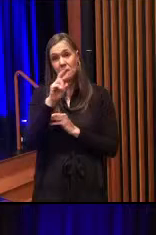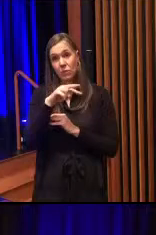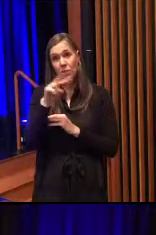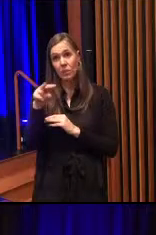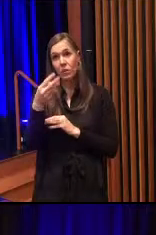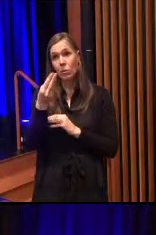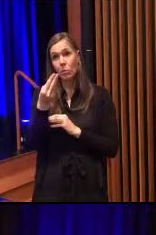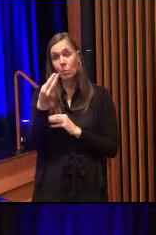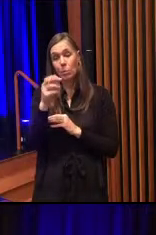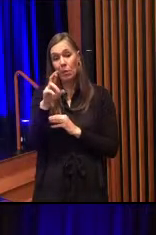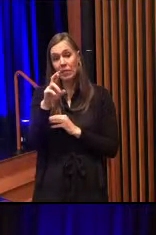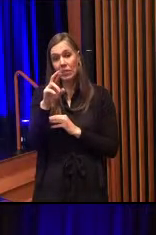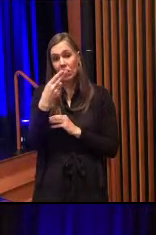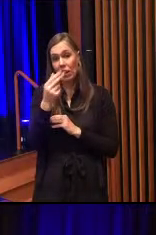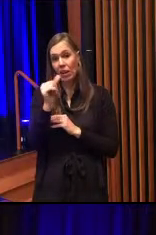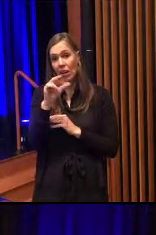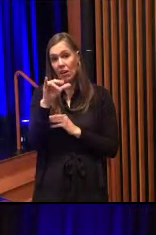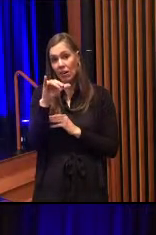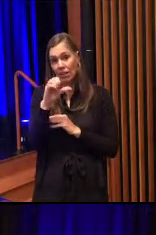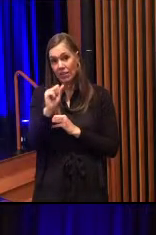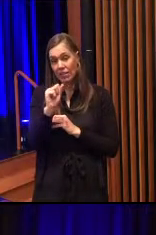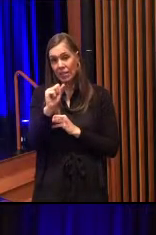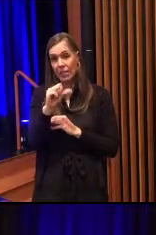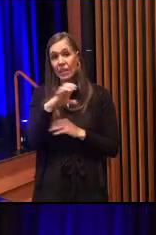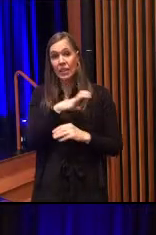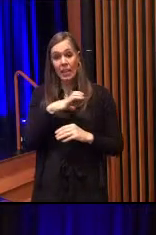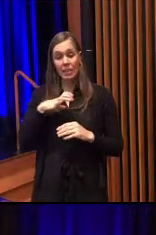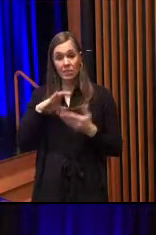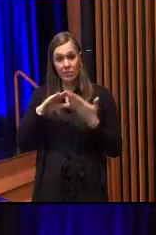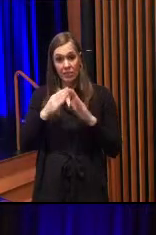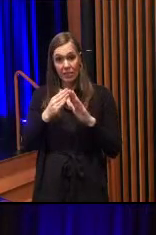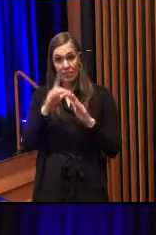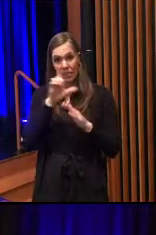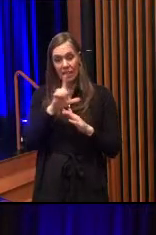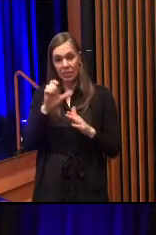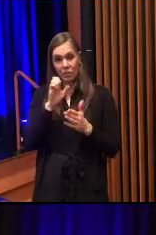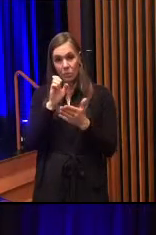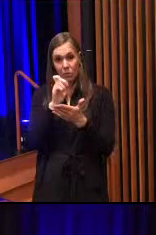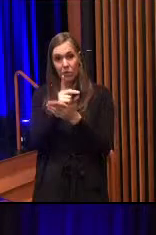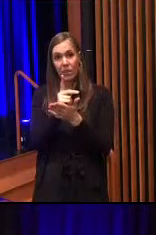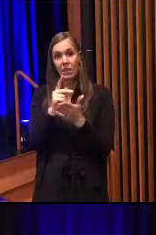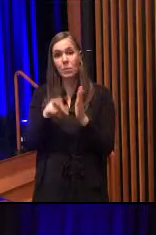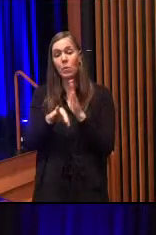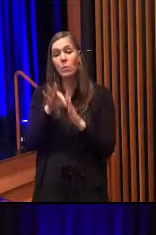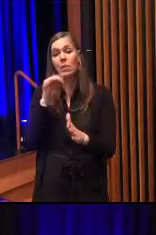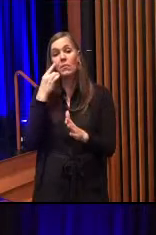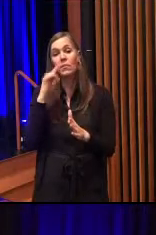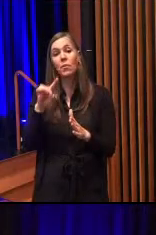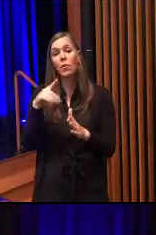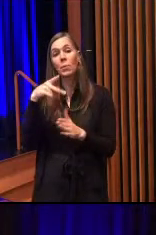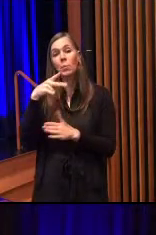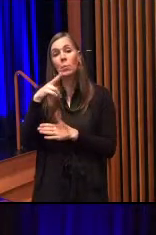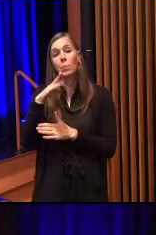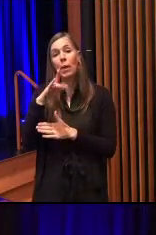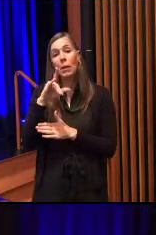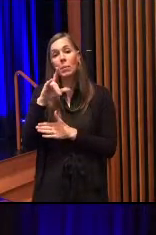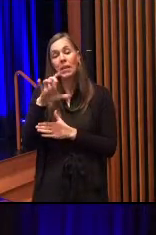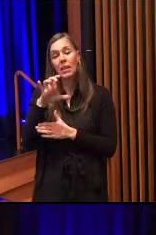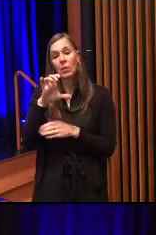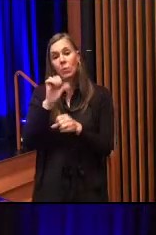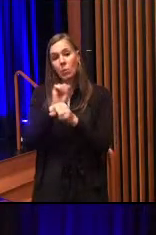Mr. Harris. A resolution of the council of the city of Lancaster approving the appointment of the director of the department of public works.